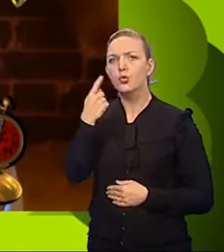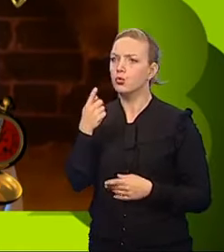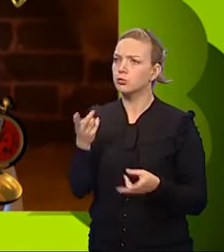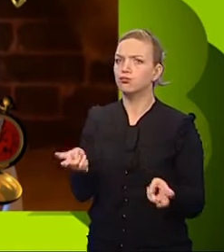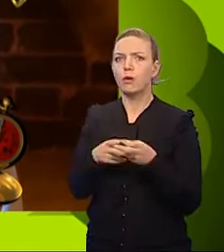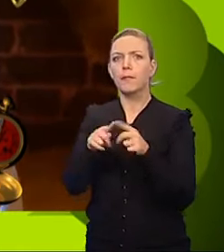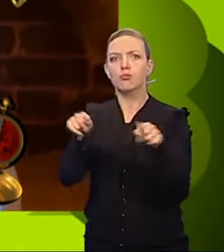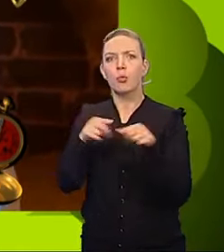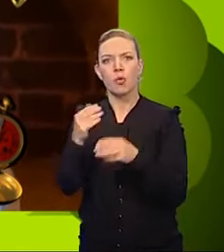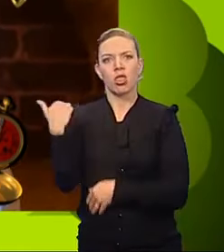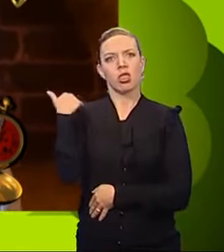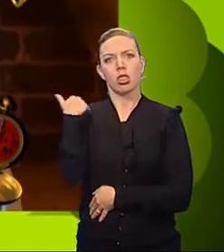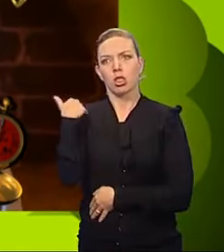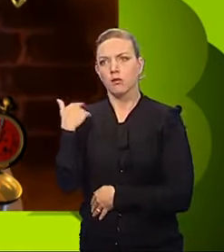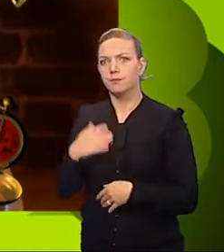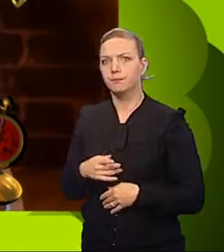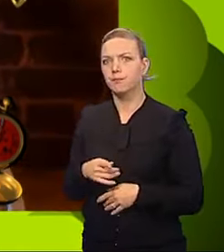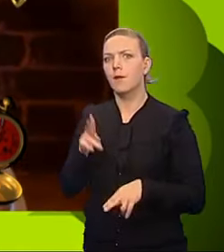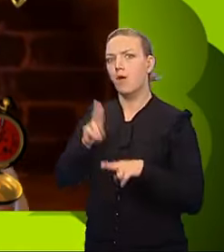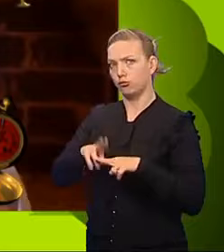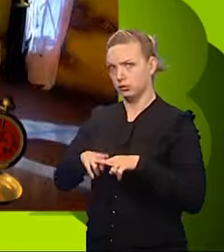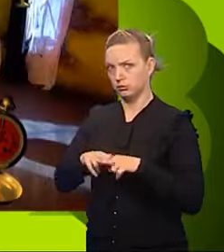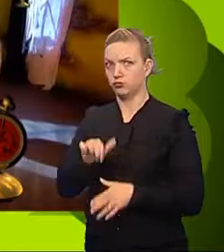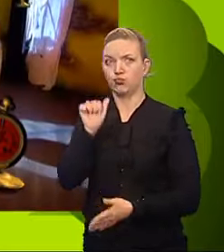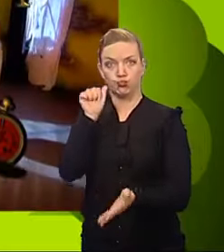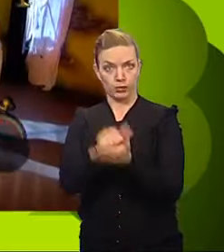botherers? Florence. Correct.